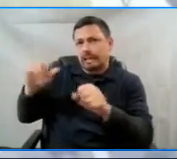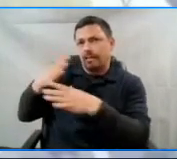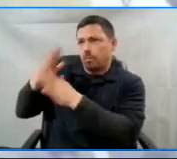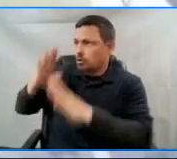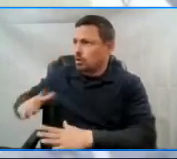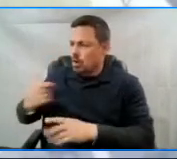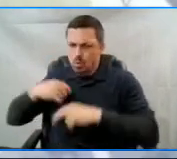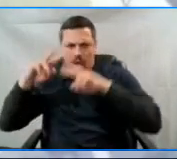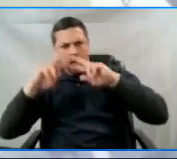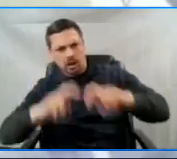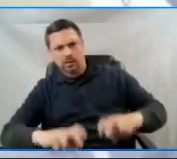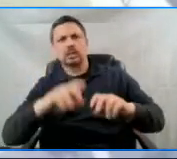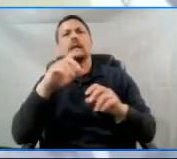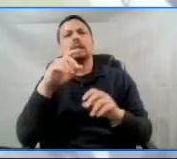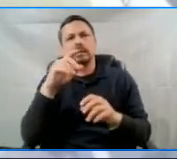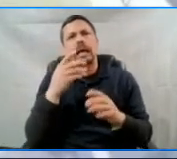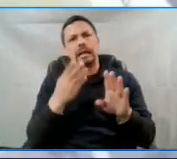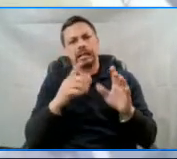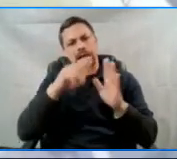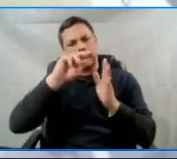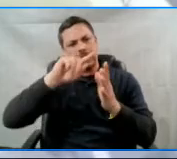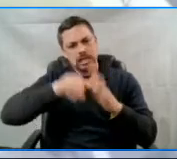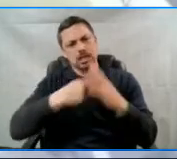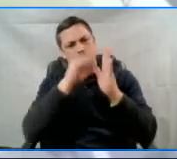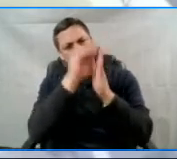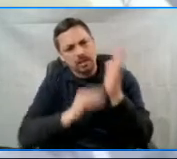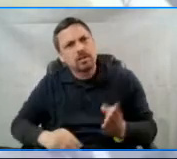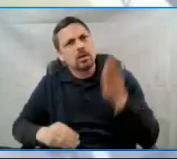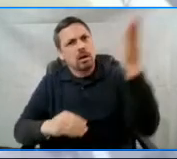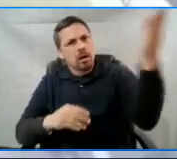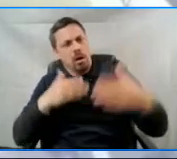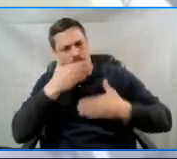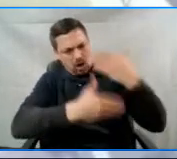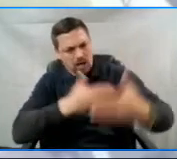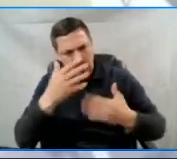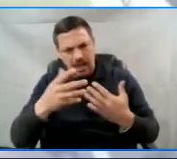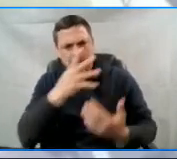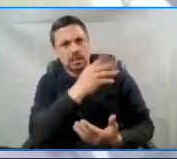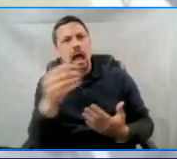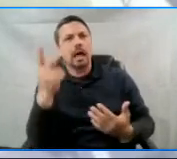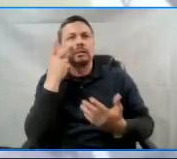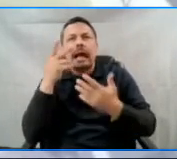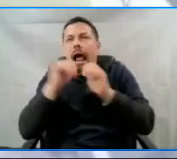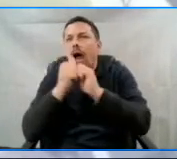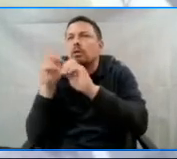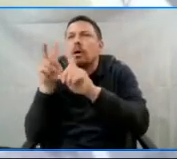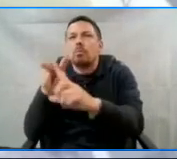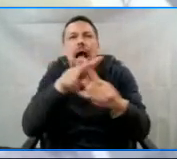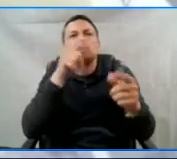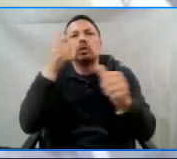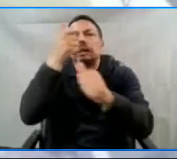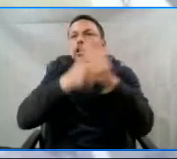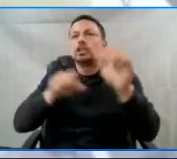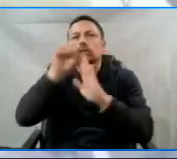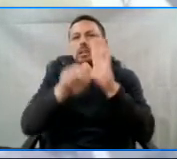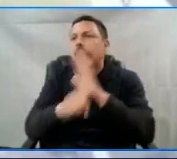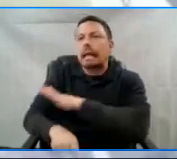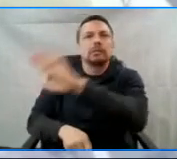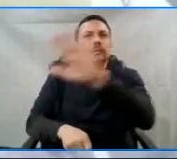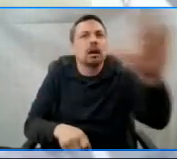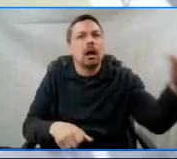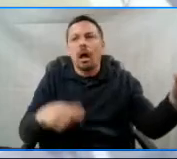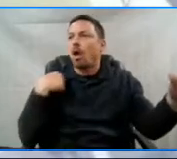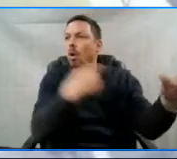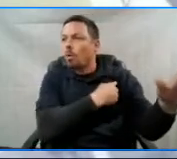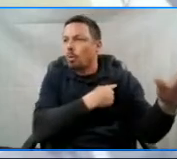the initiative process components and comparing the experiences across states so we can propose solutions to strengthen